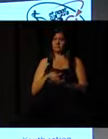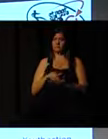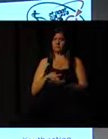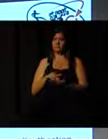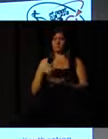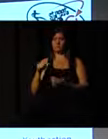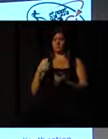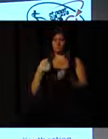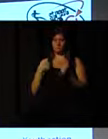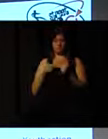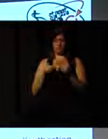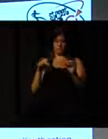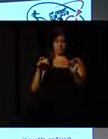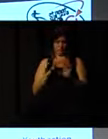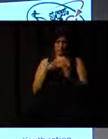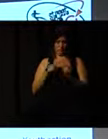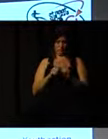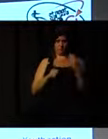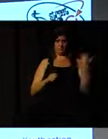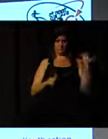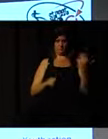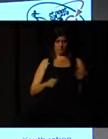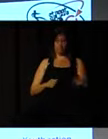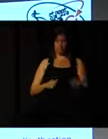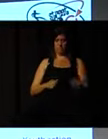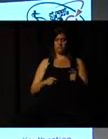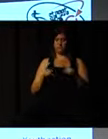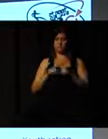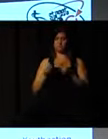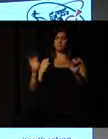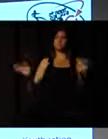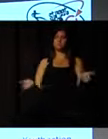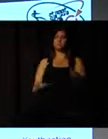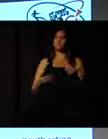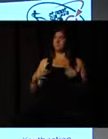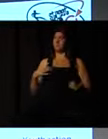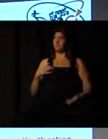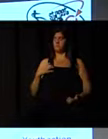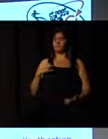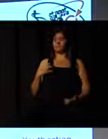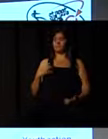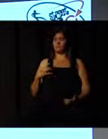that it's about young volunteers at the heart of all the programmes we deliver.